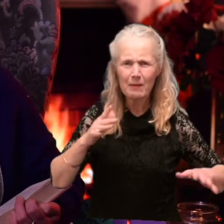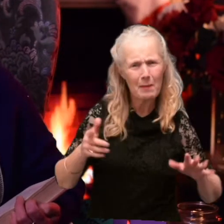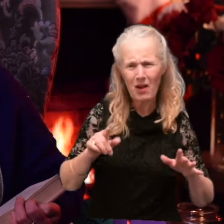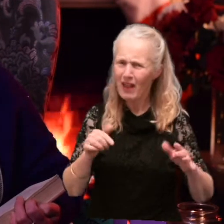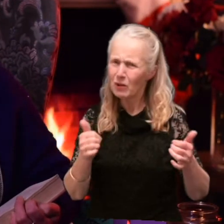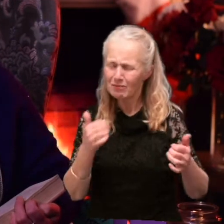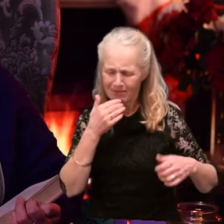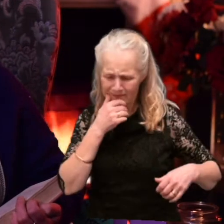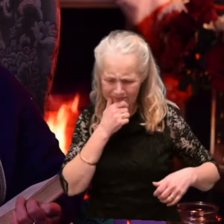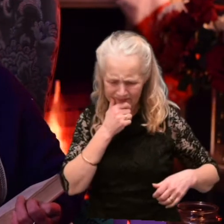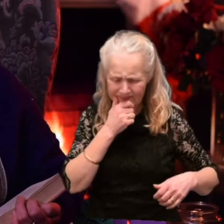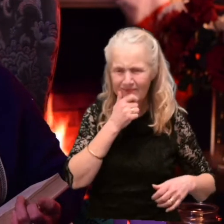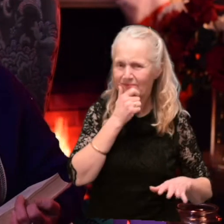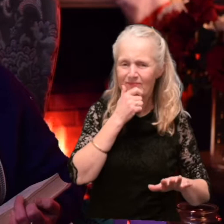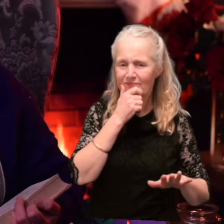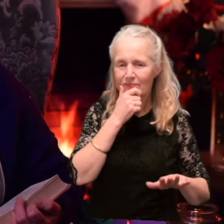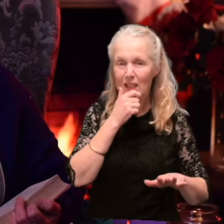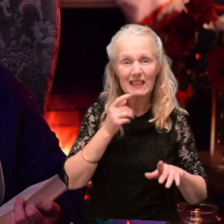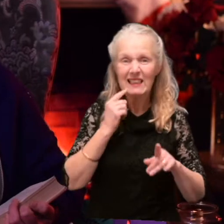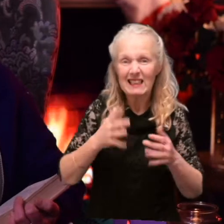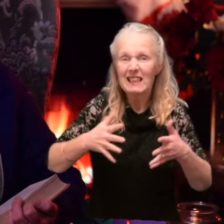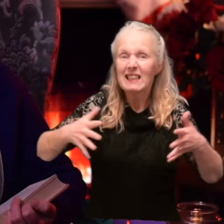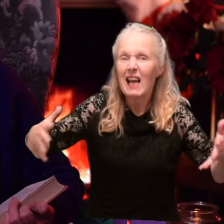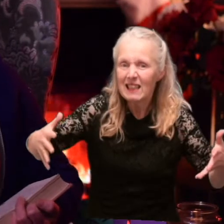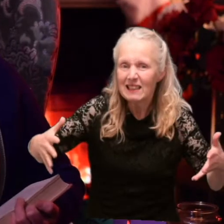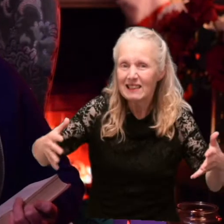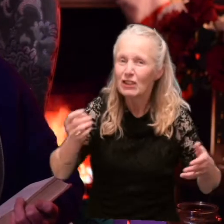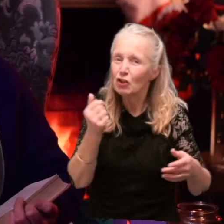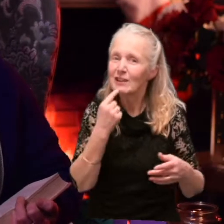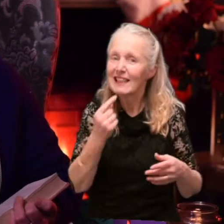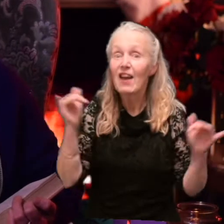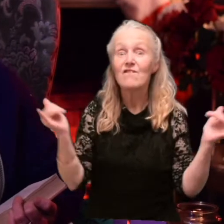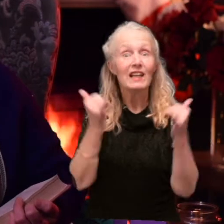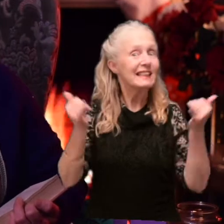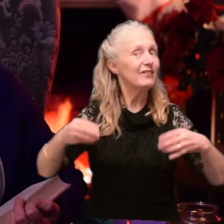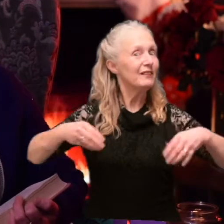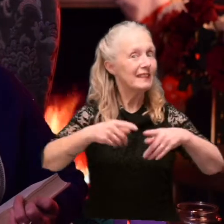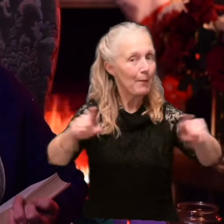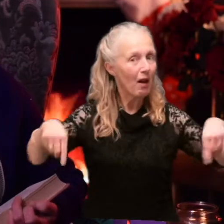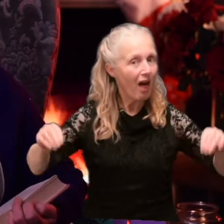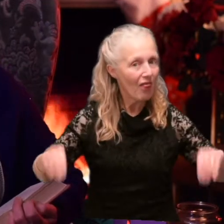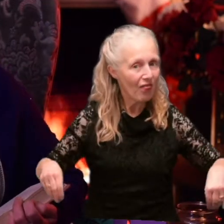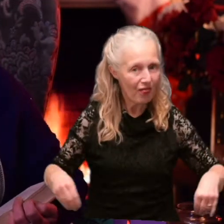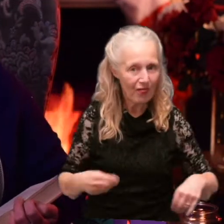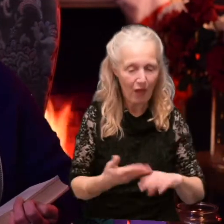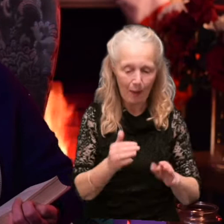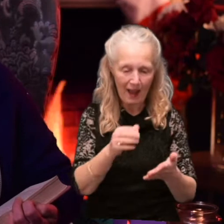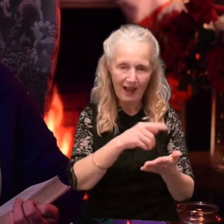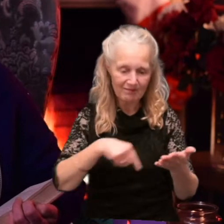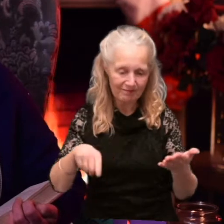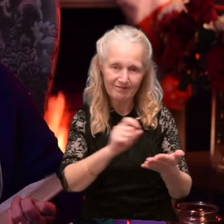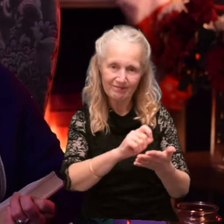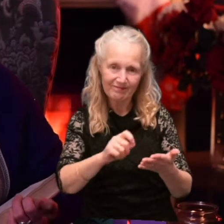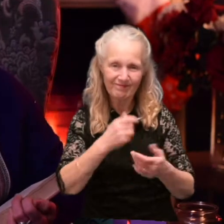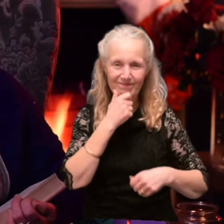No, it hadn't said how big it was. It just said festive tablecloth on the bag. So